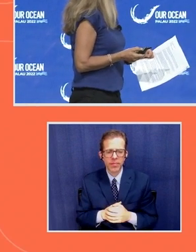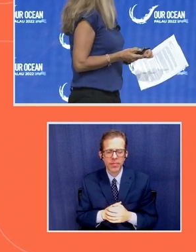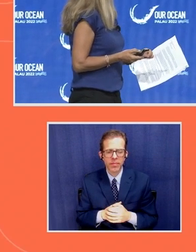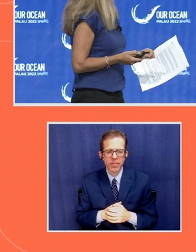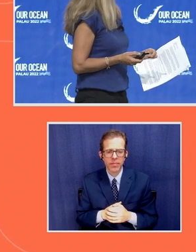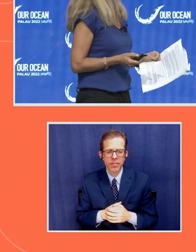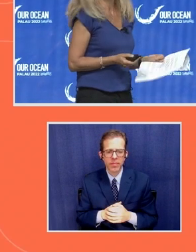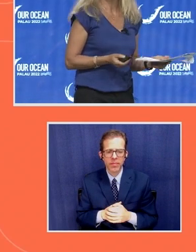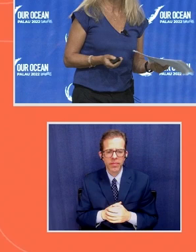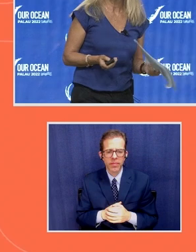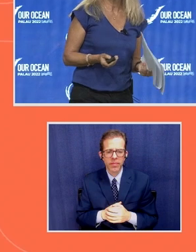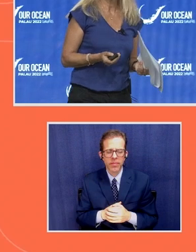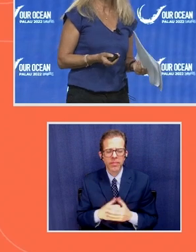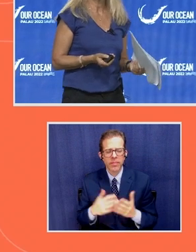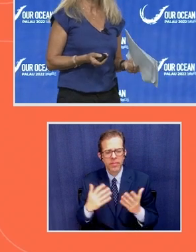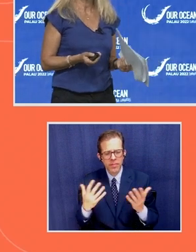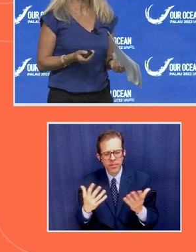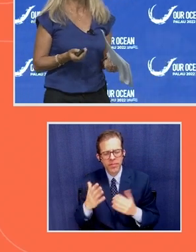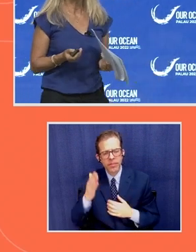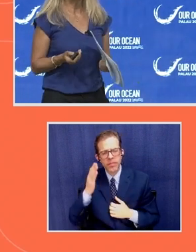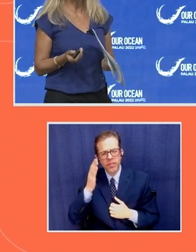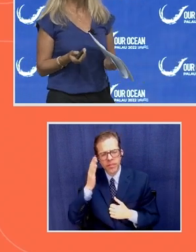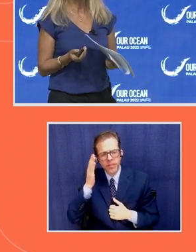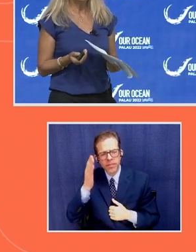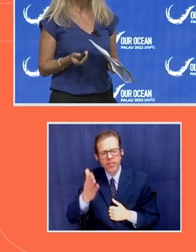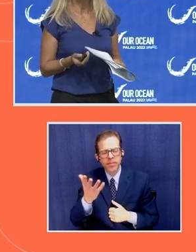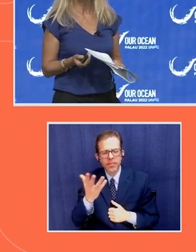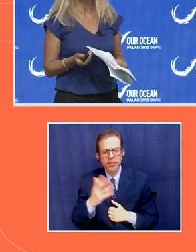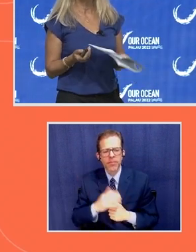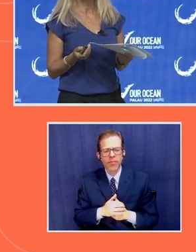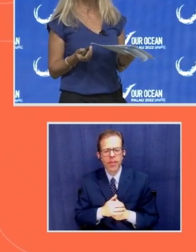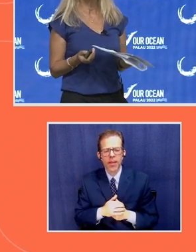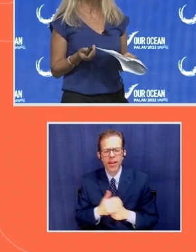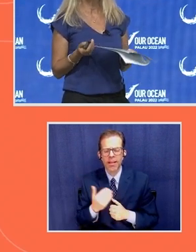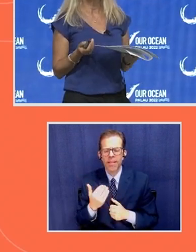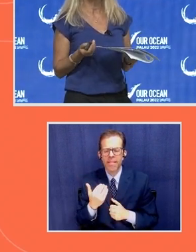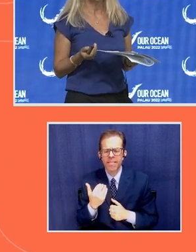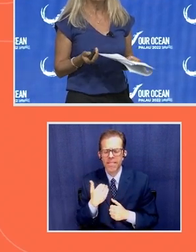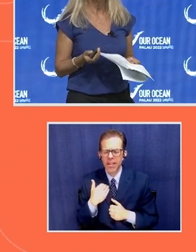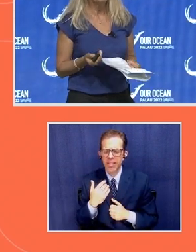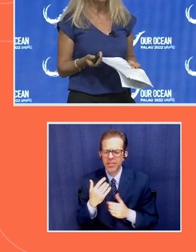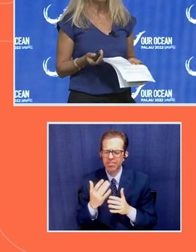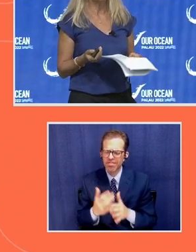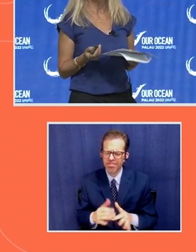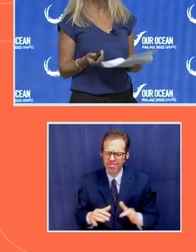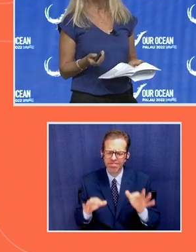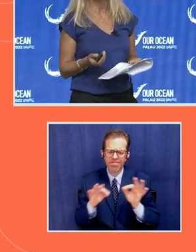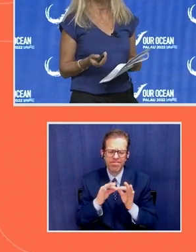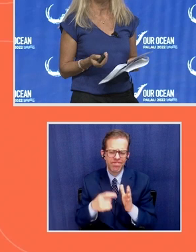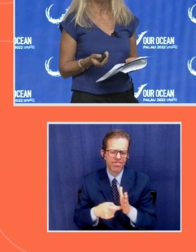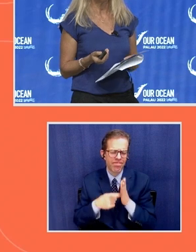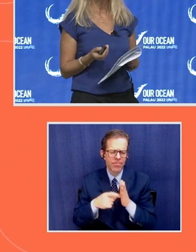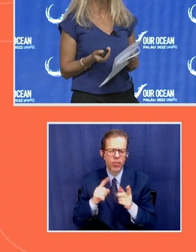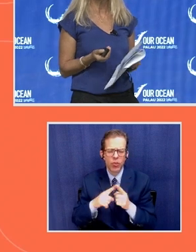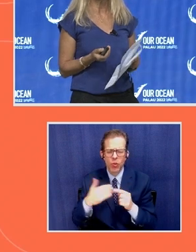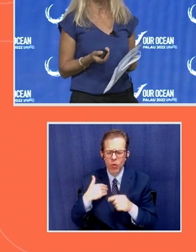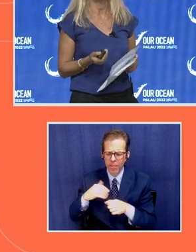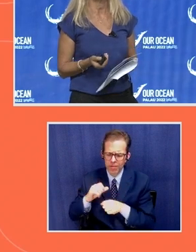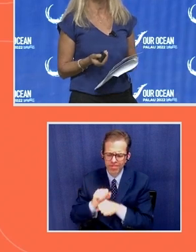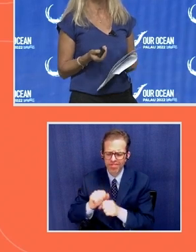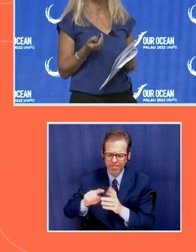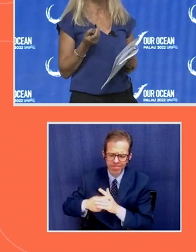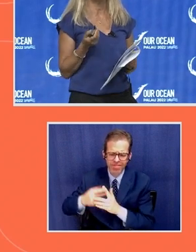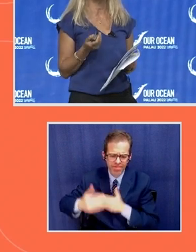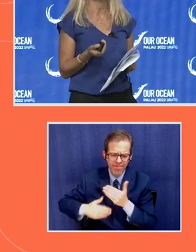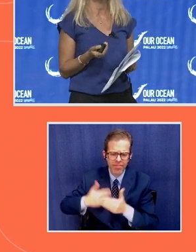So, going forward, there is an imperative to have initiatives and action that is focused